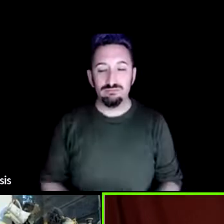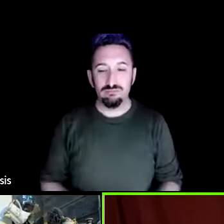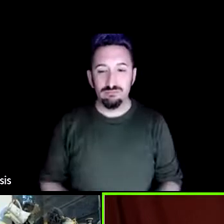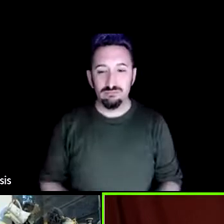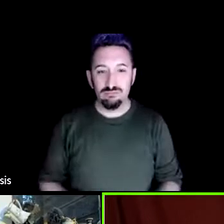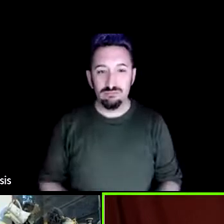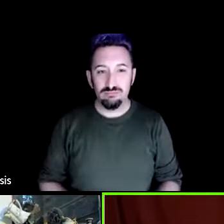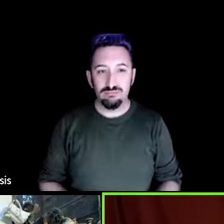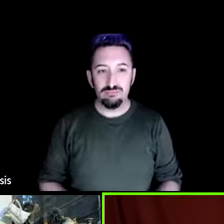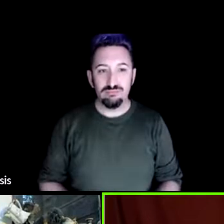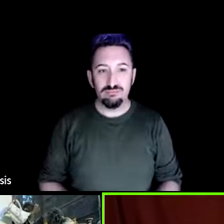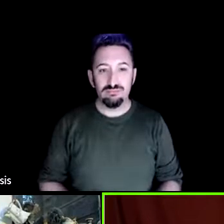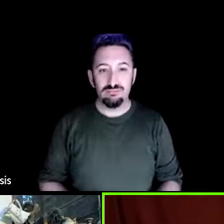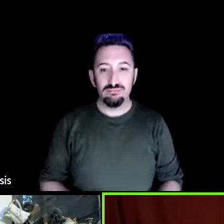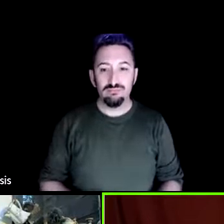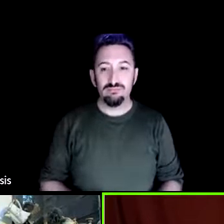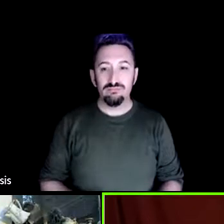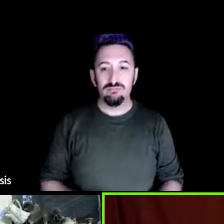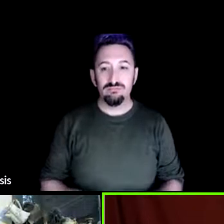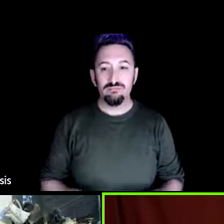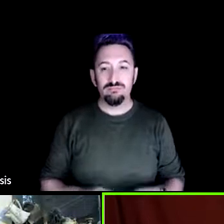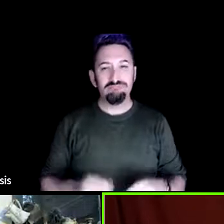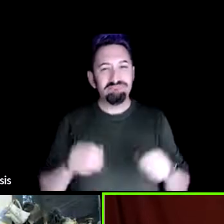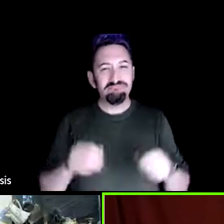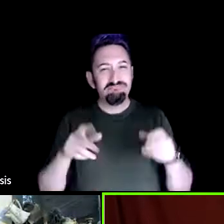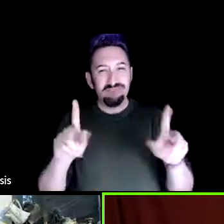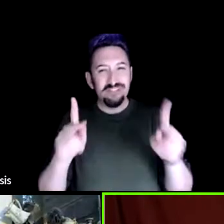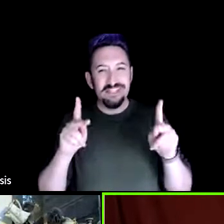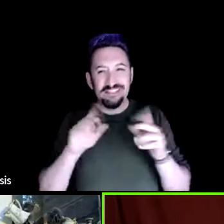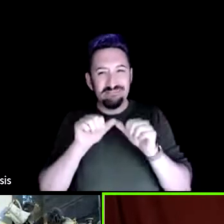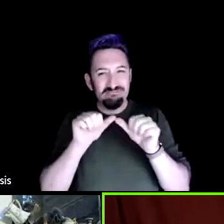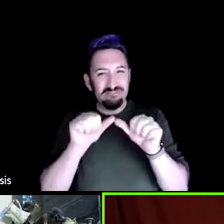And let some of it sprout out like seed.